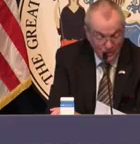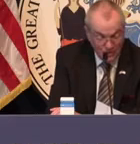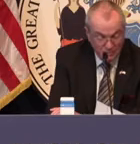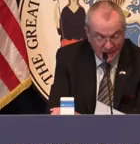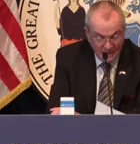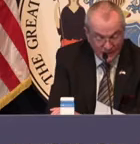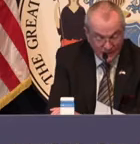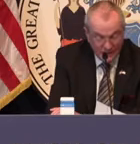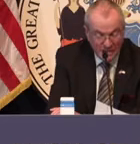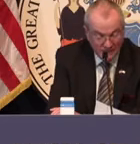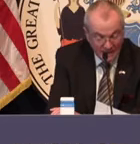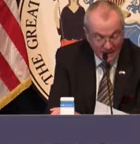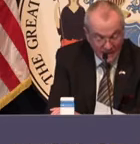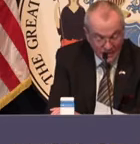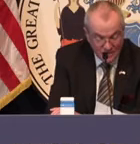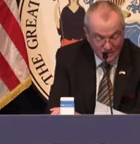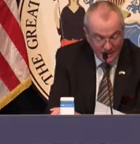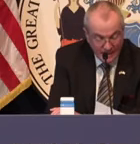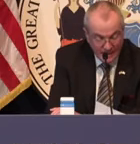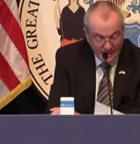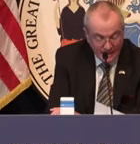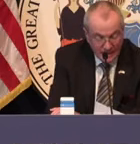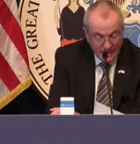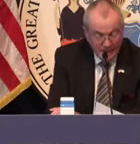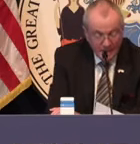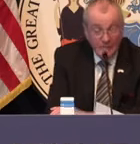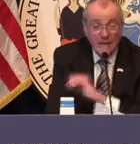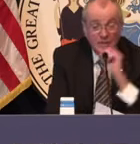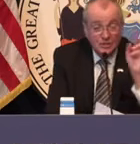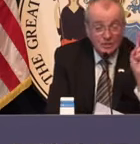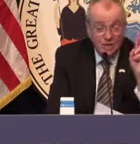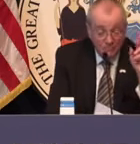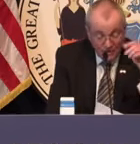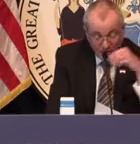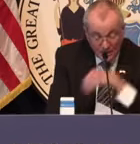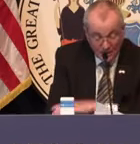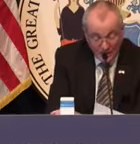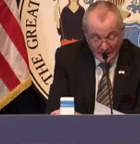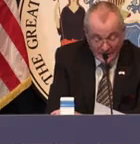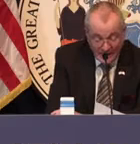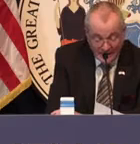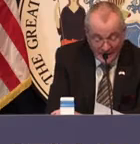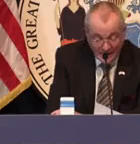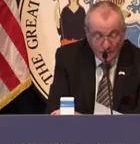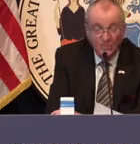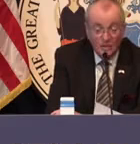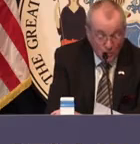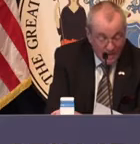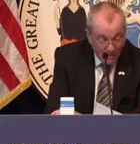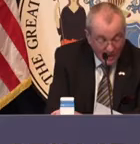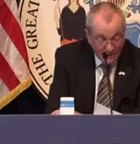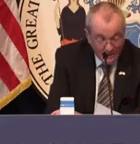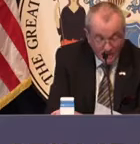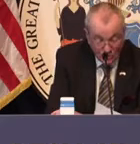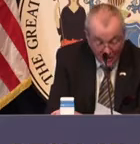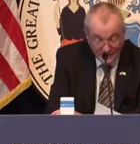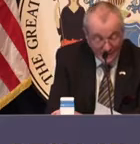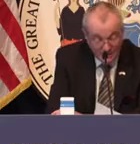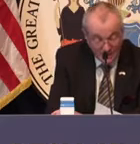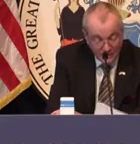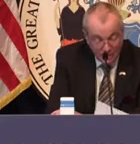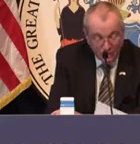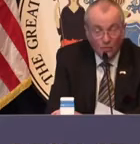population, which is meaningfully less. Again, these two numbers fluctuate daily and can fluctuate greatly,